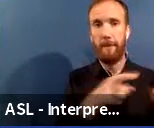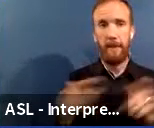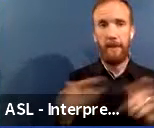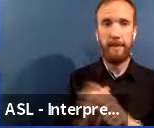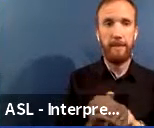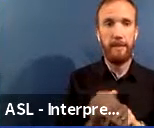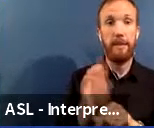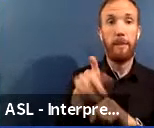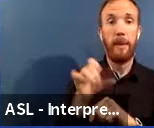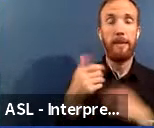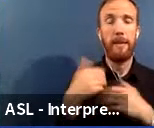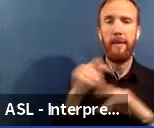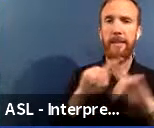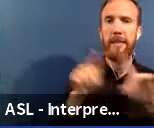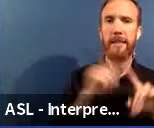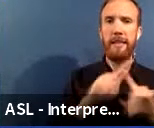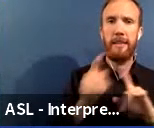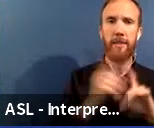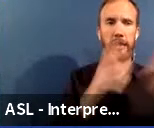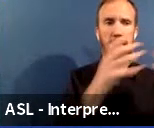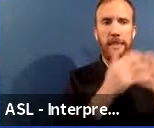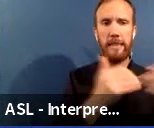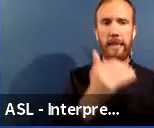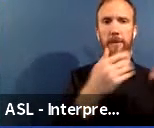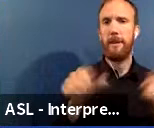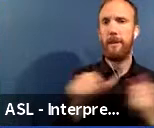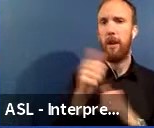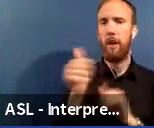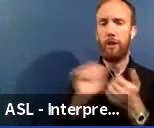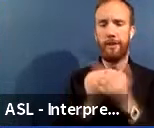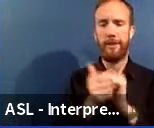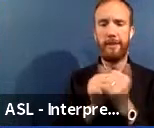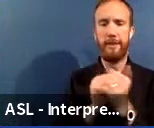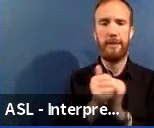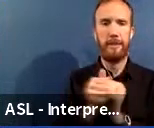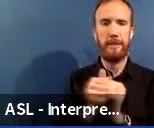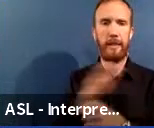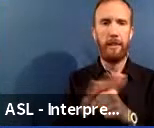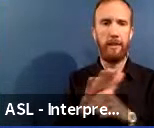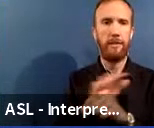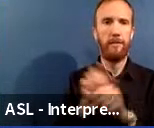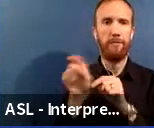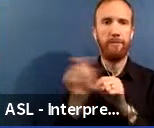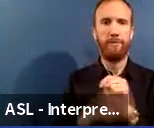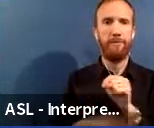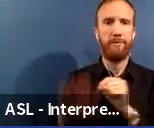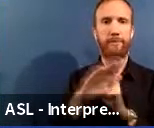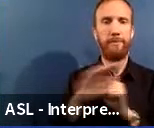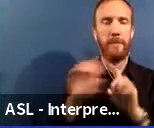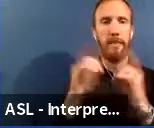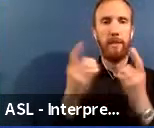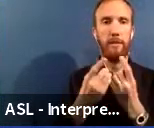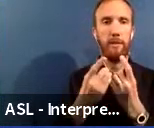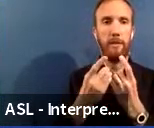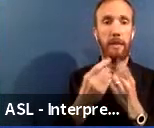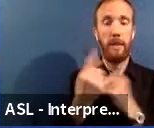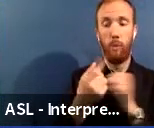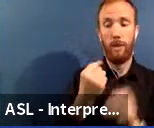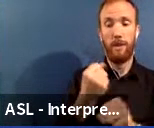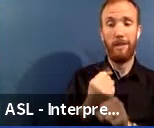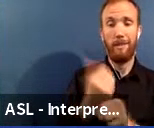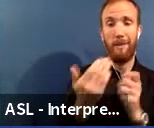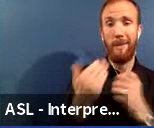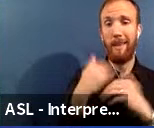stadiums and athletic facilities throughout the district. And in a typical year, CPS stadiums may hold over 600